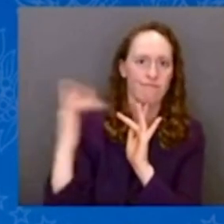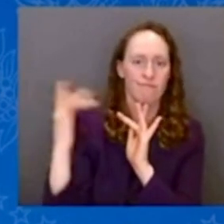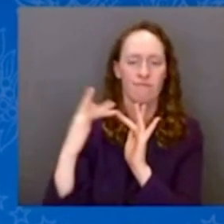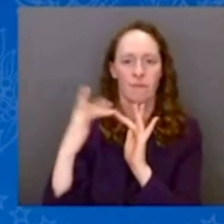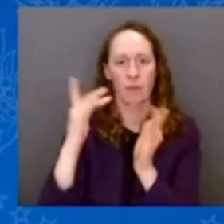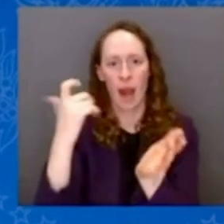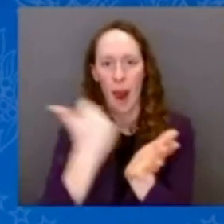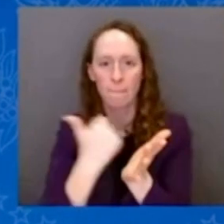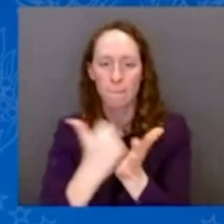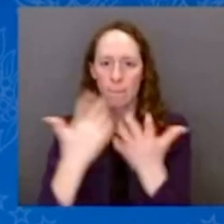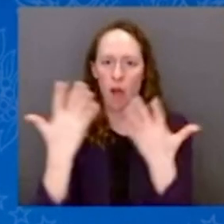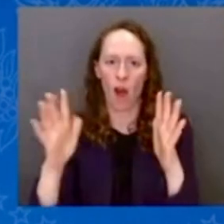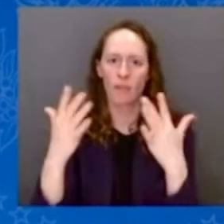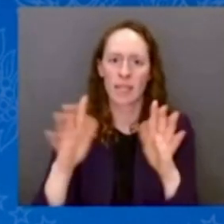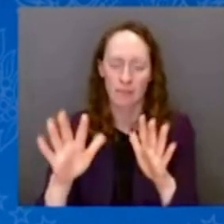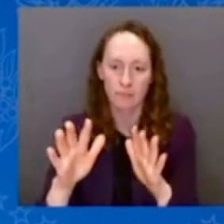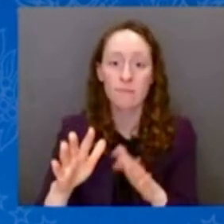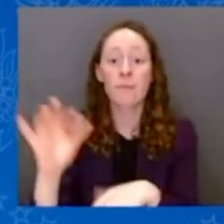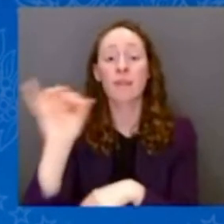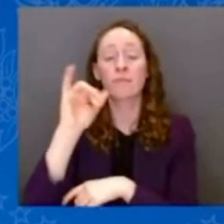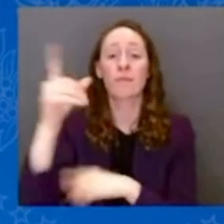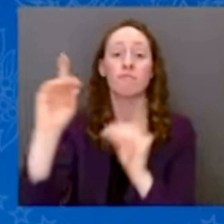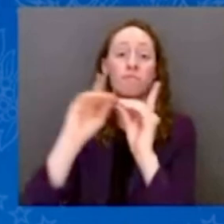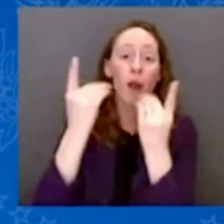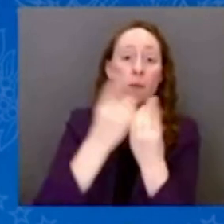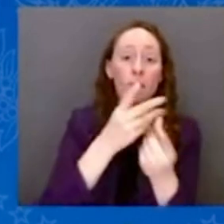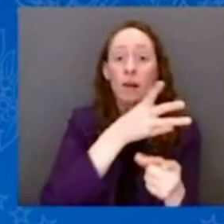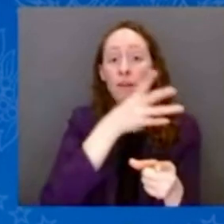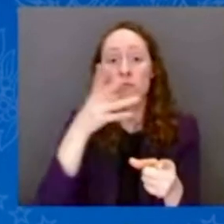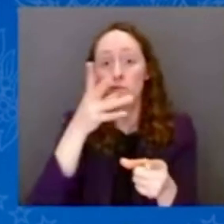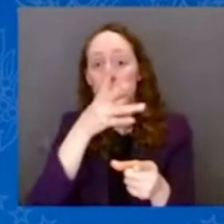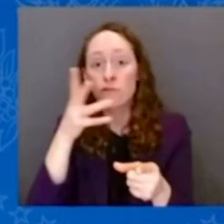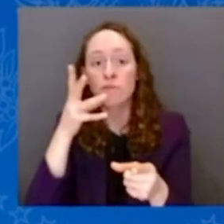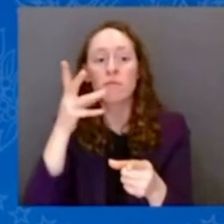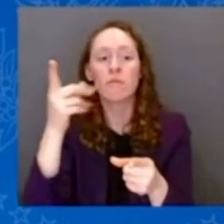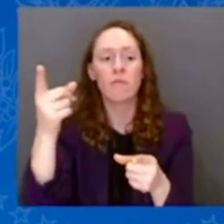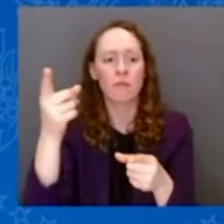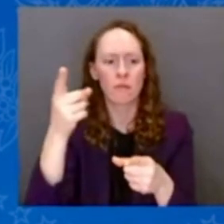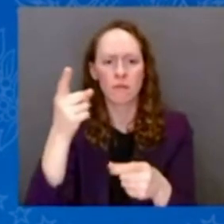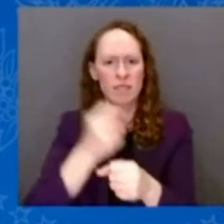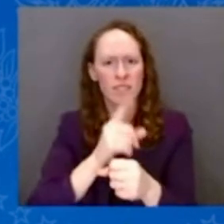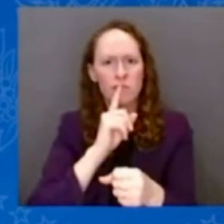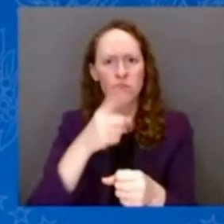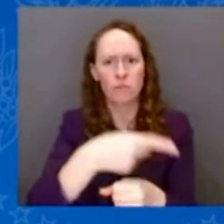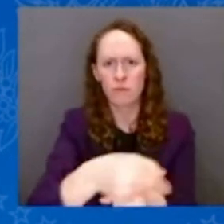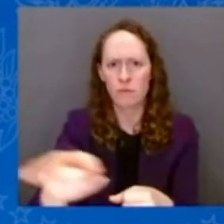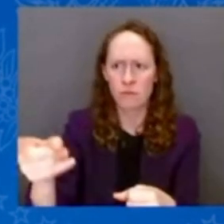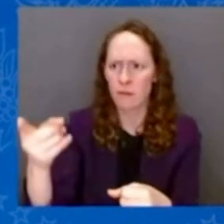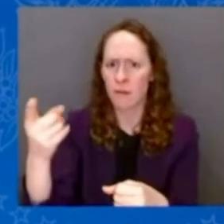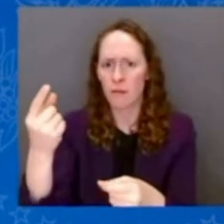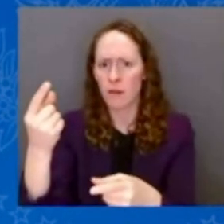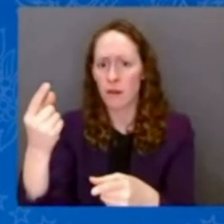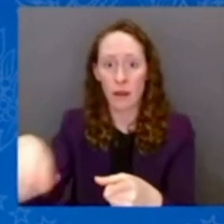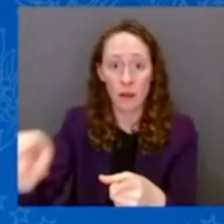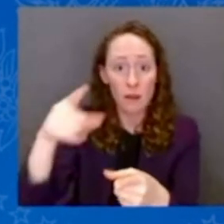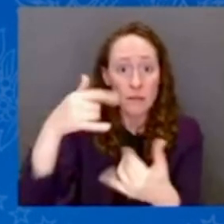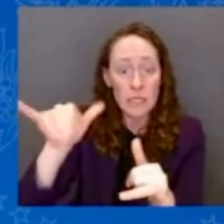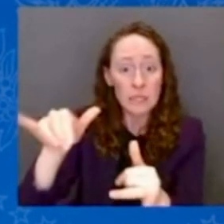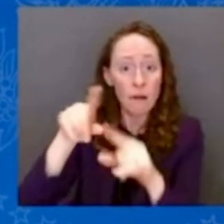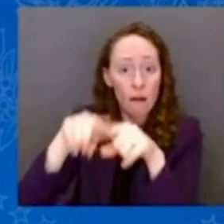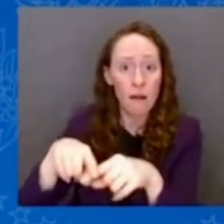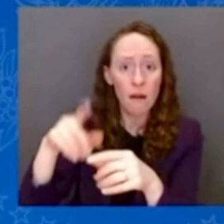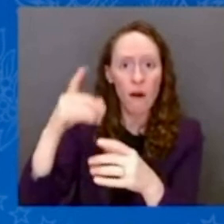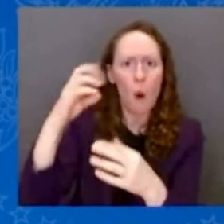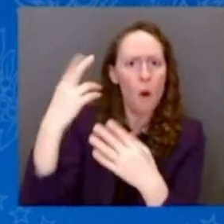has made sure families qualifying for Supplemental Nutrition Assistance Program, so-called SNAP Program, can use these benefits